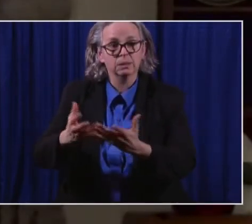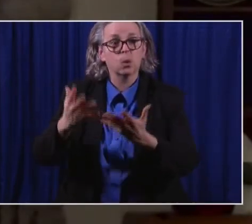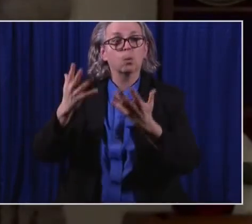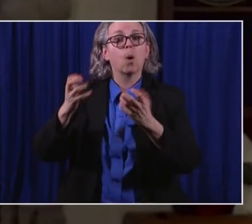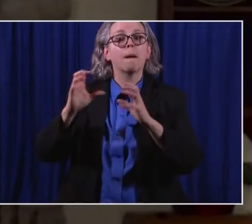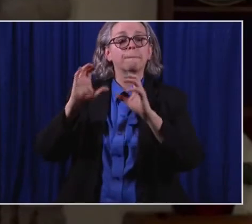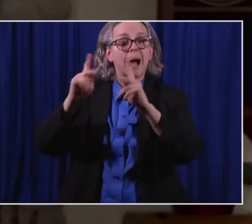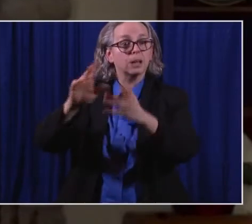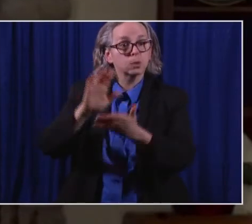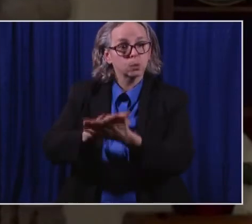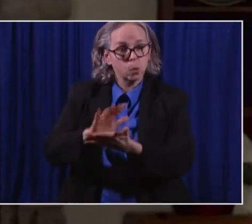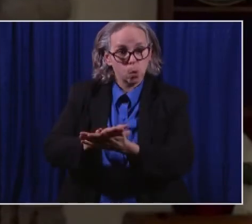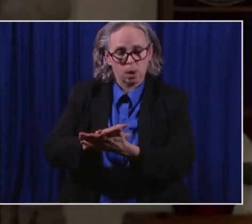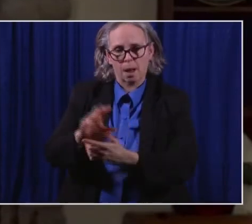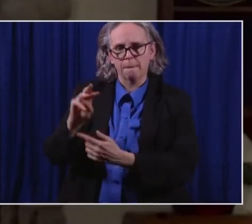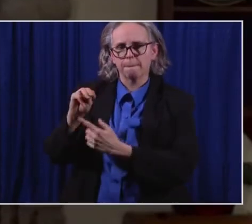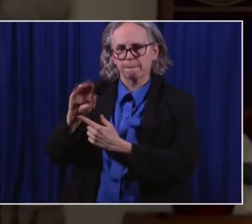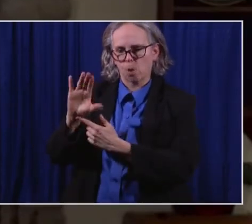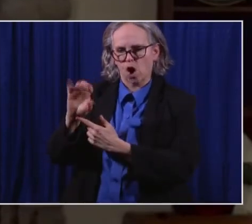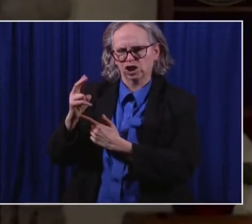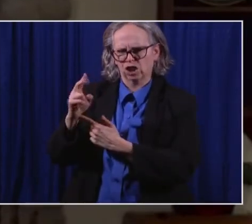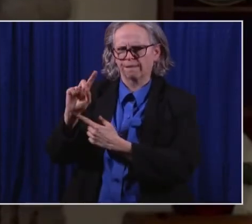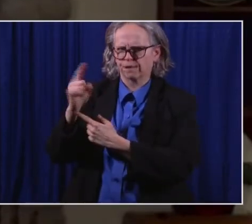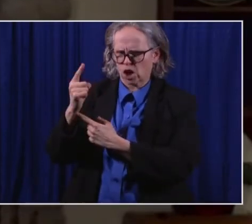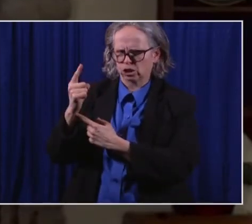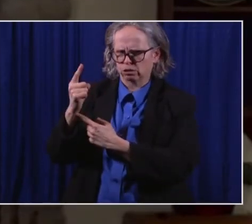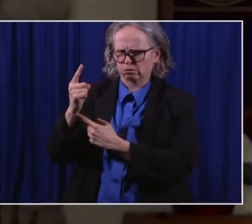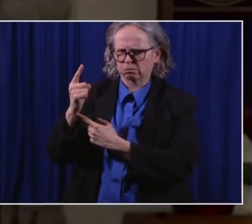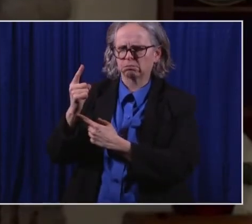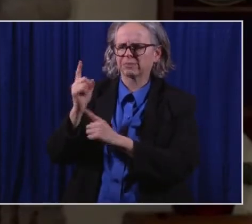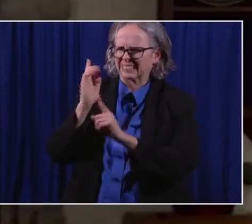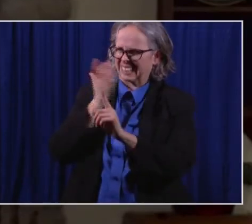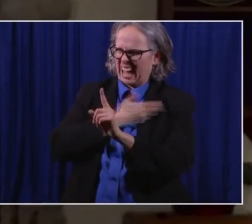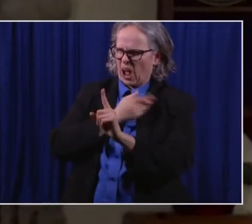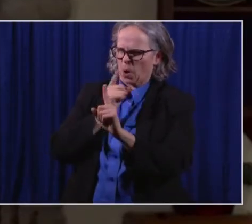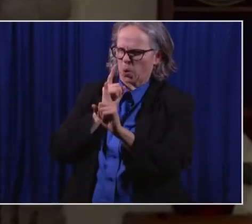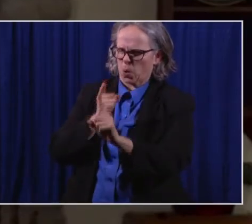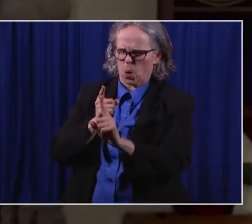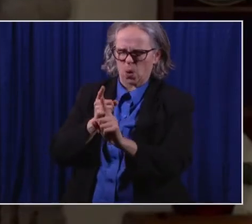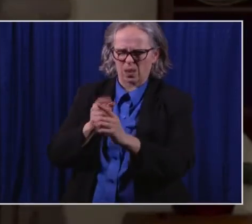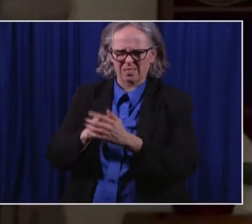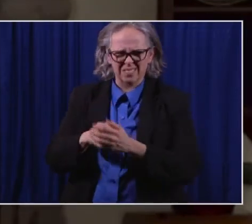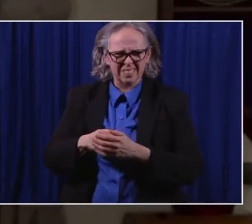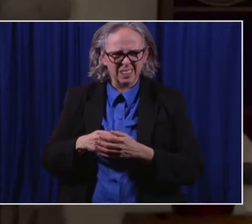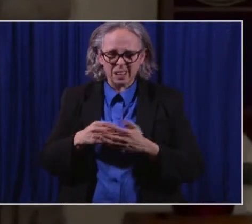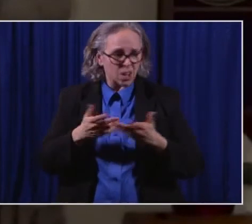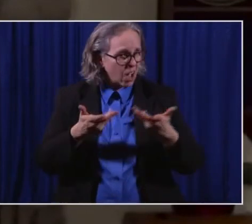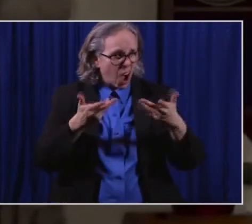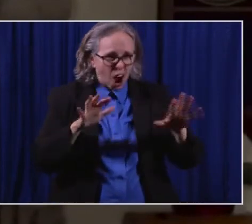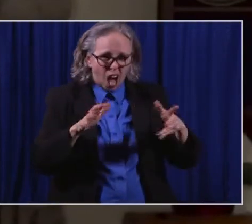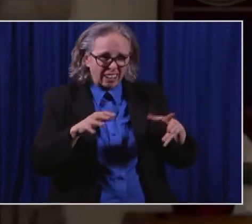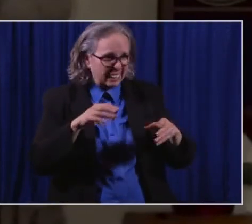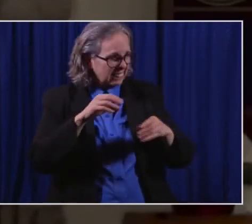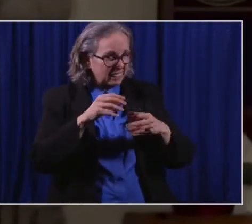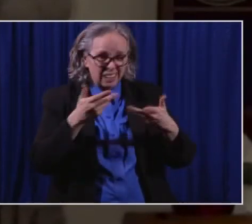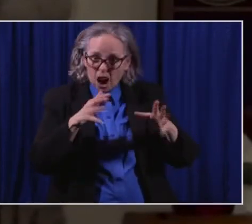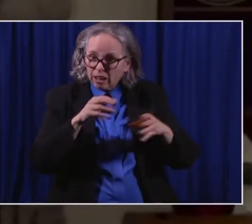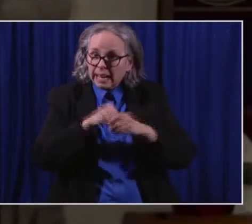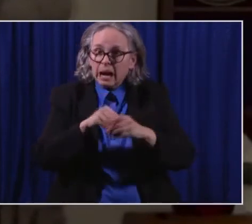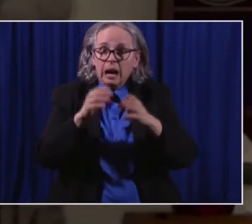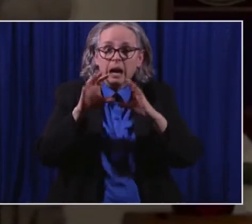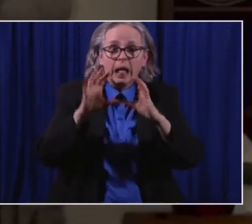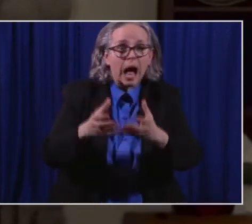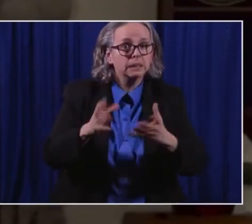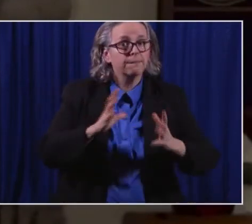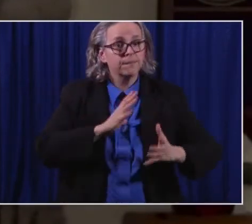many, many schools are already in person. Many are planning to go back in person after the, uh, first of the year.